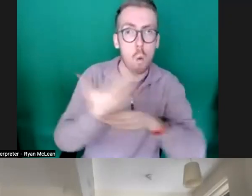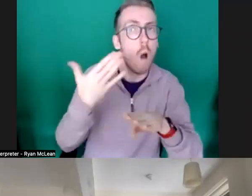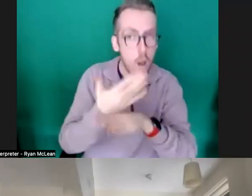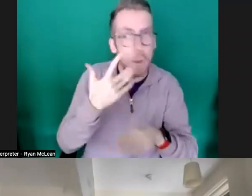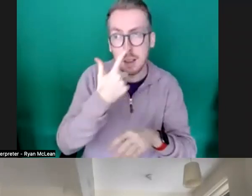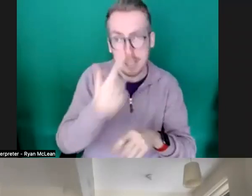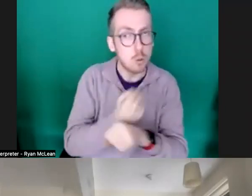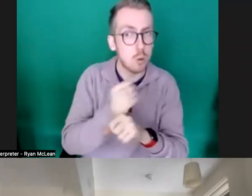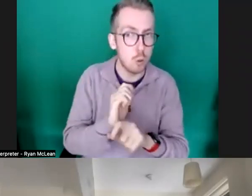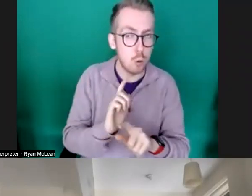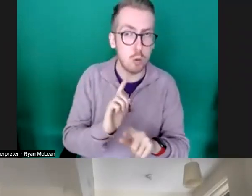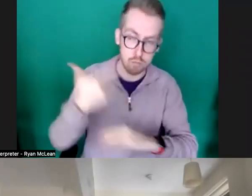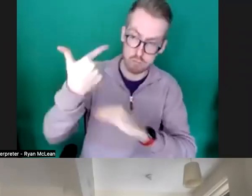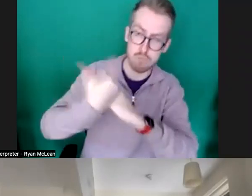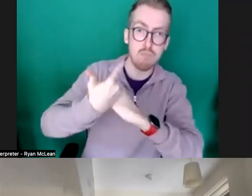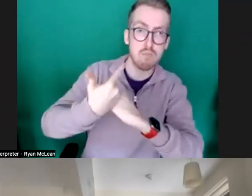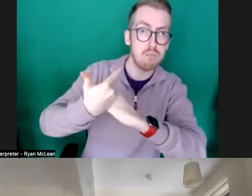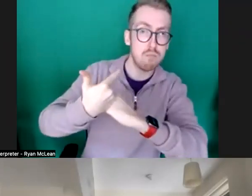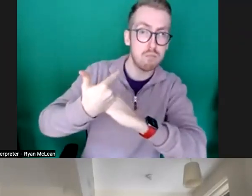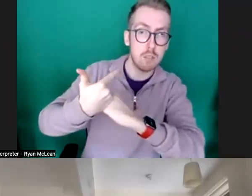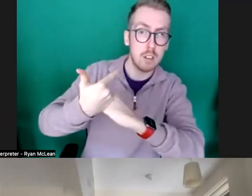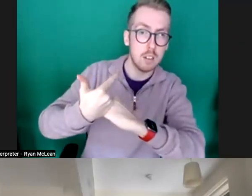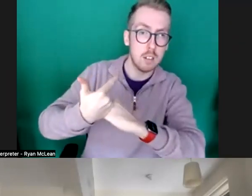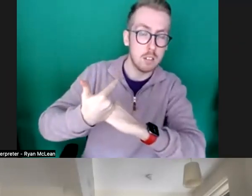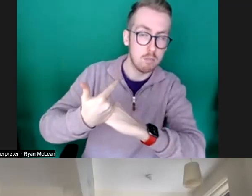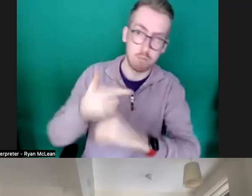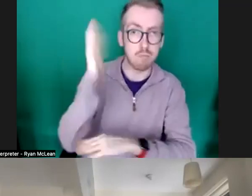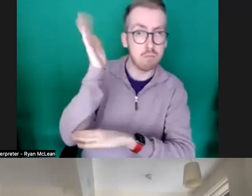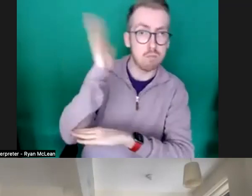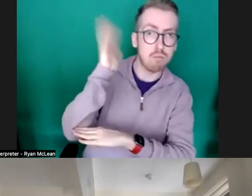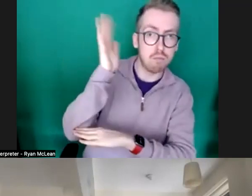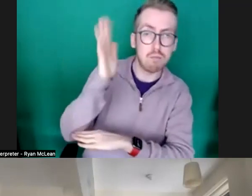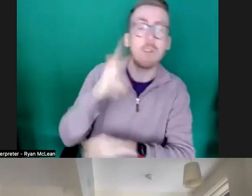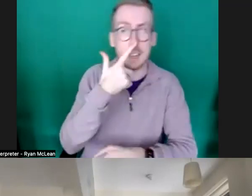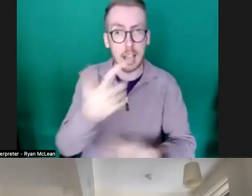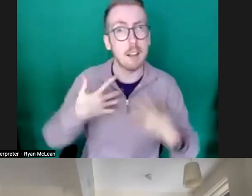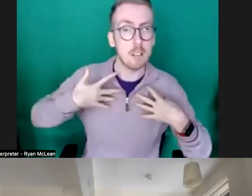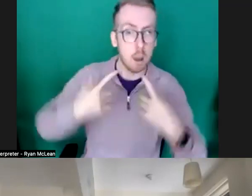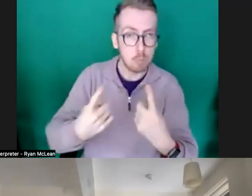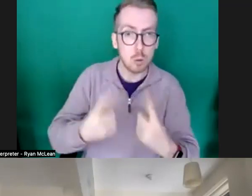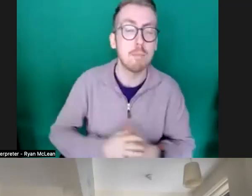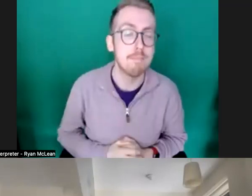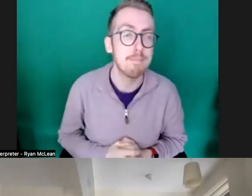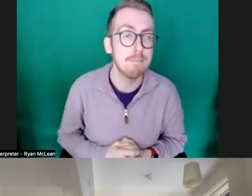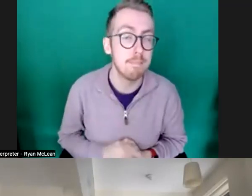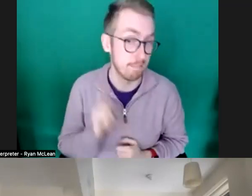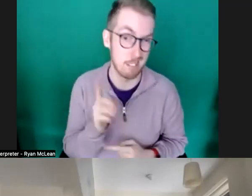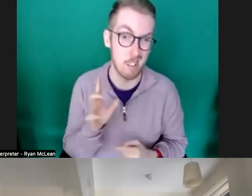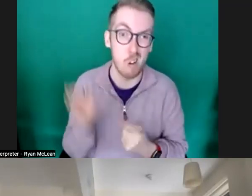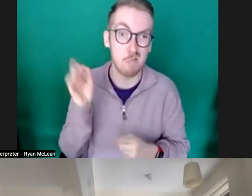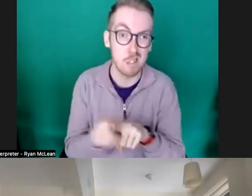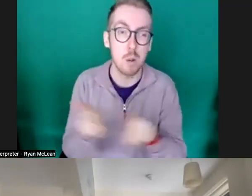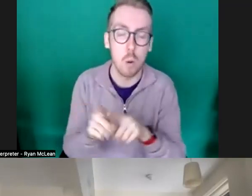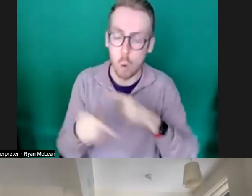like you might be more comfortable with then you can certainly use that as an option um and we also we also recognize